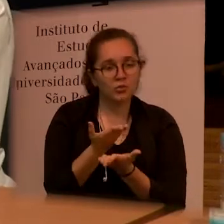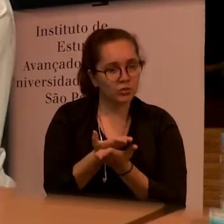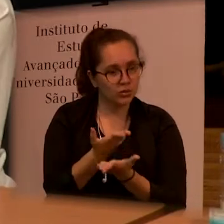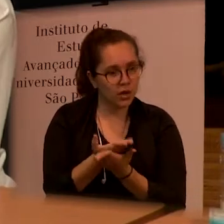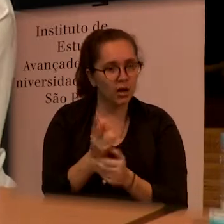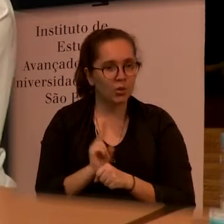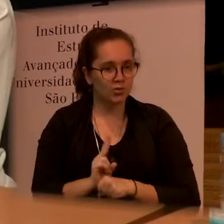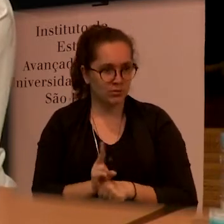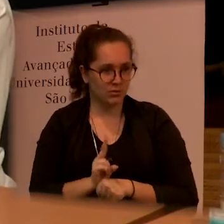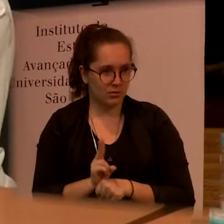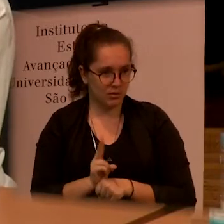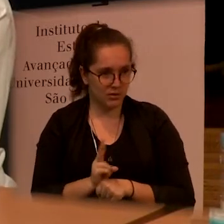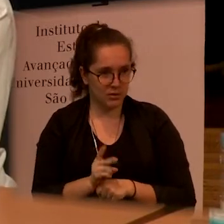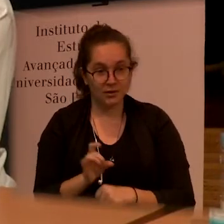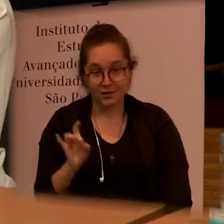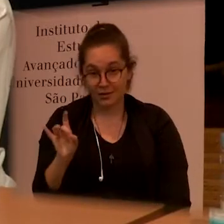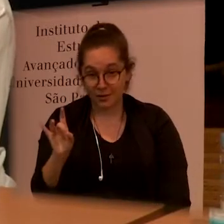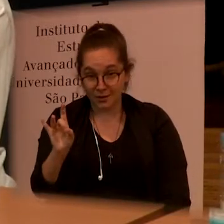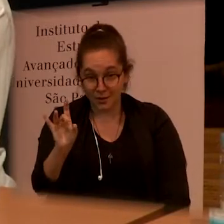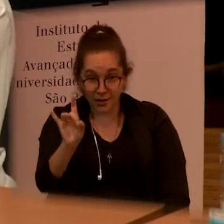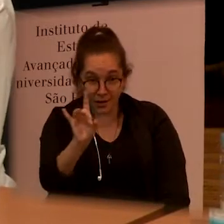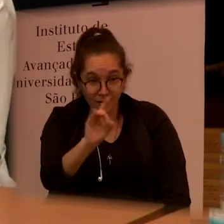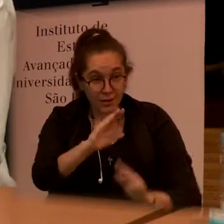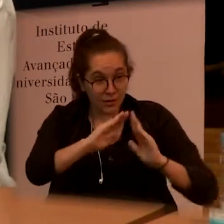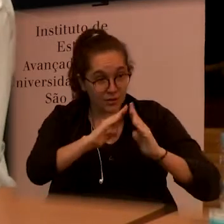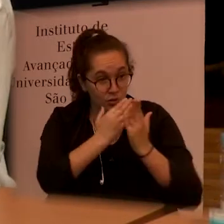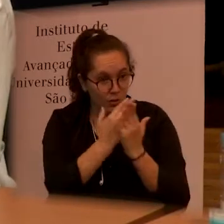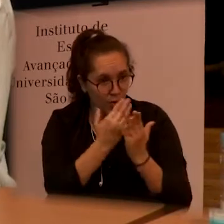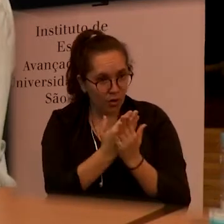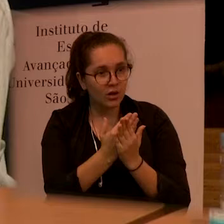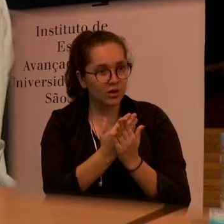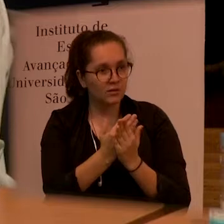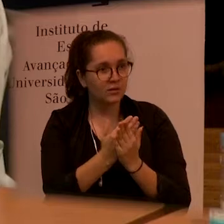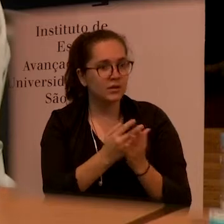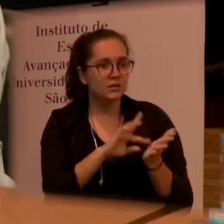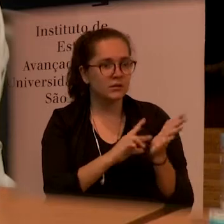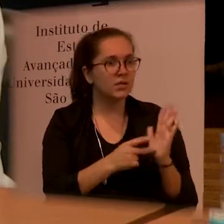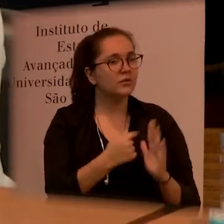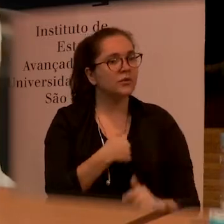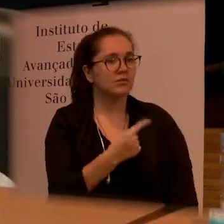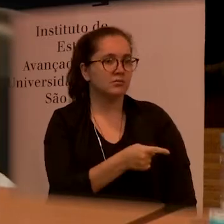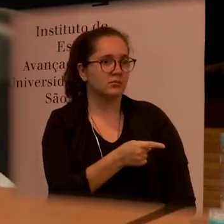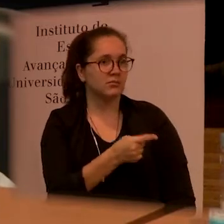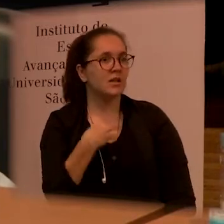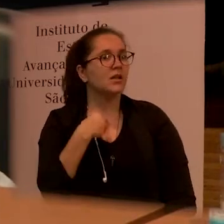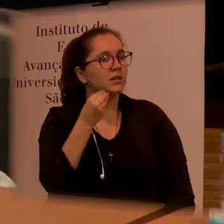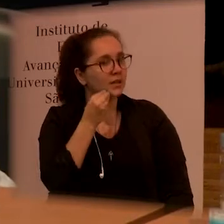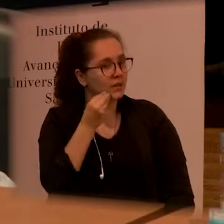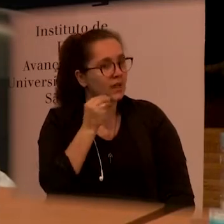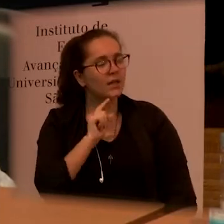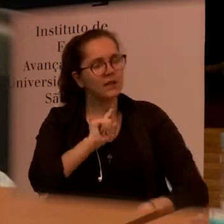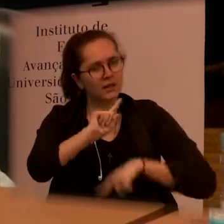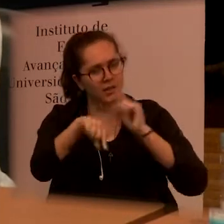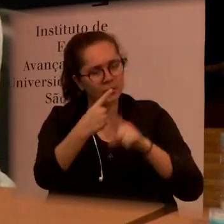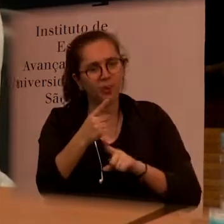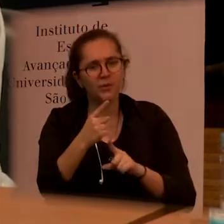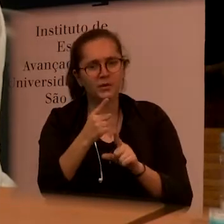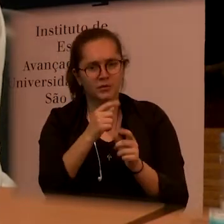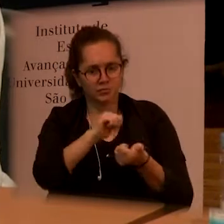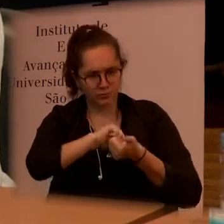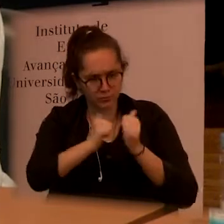searching for the causes that made the school good and then we could identify